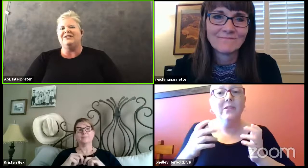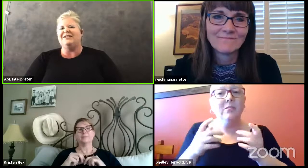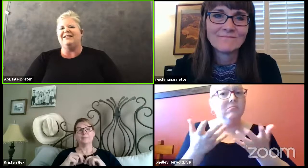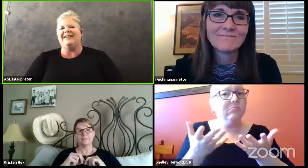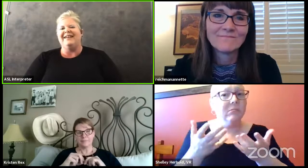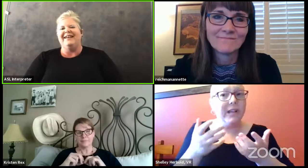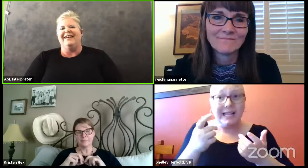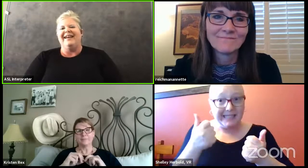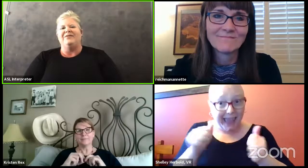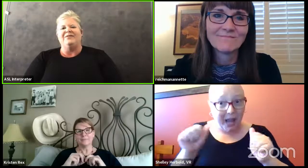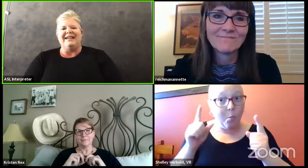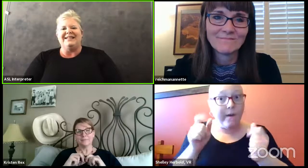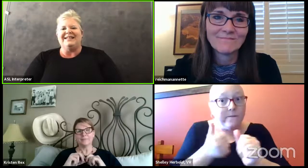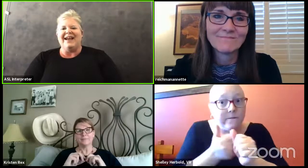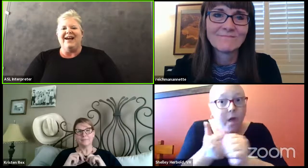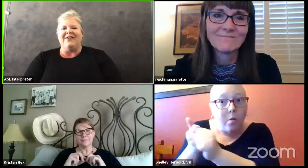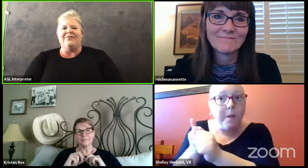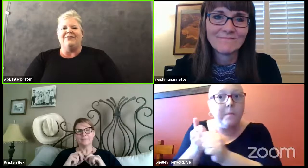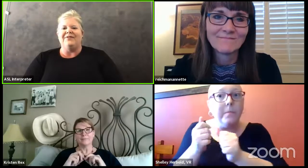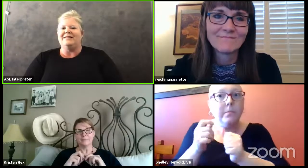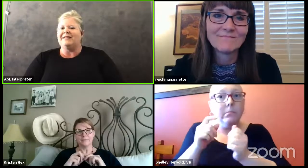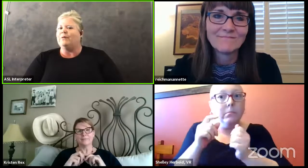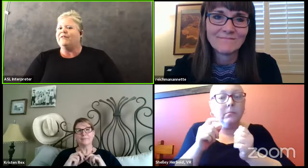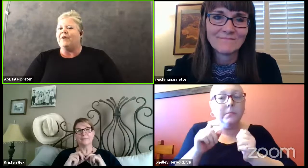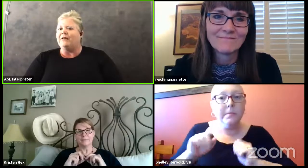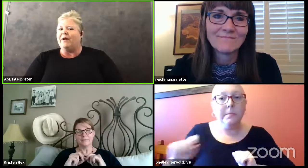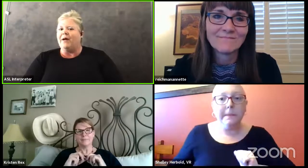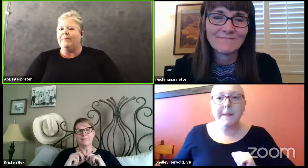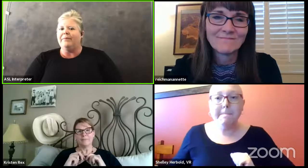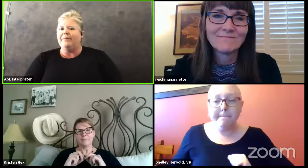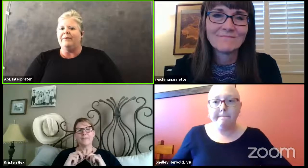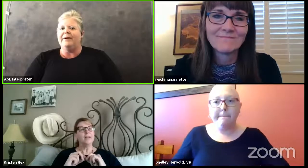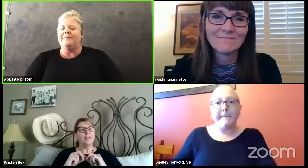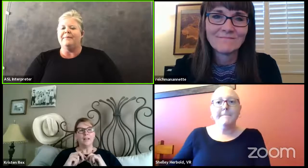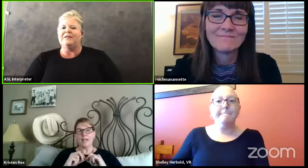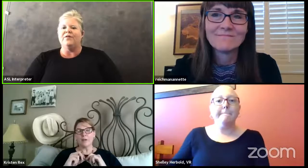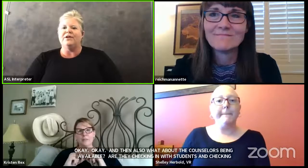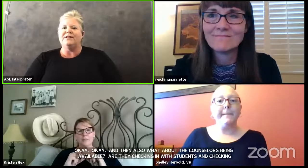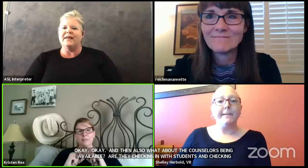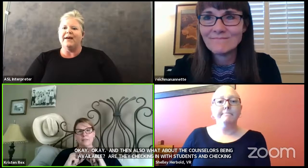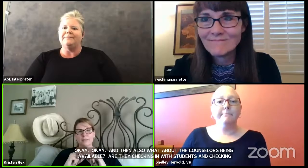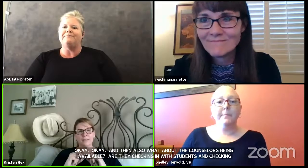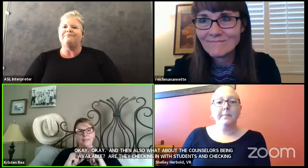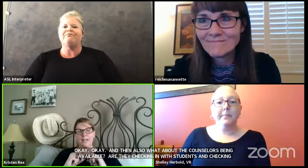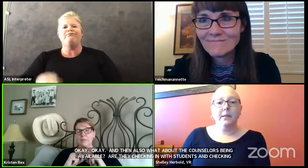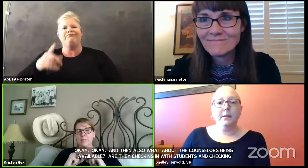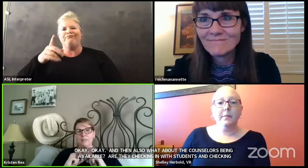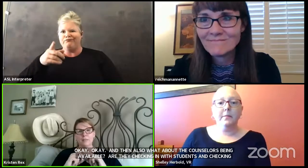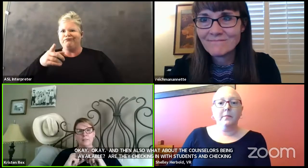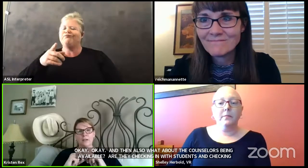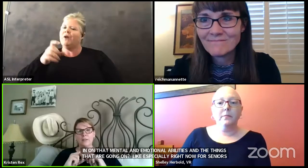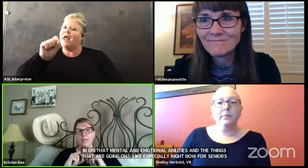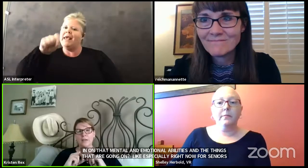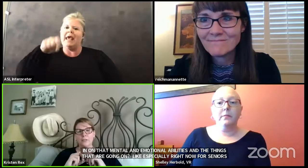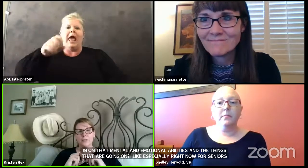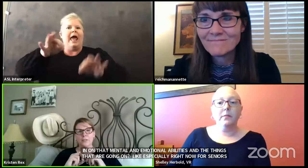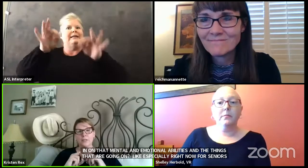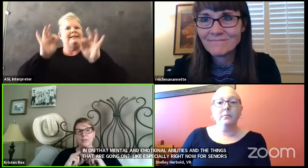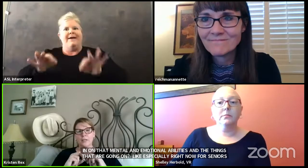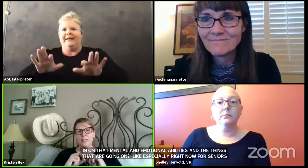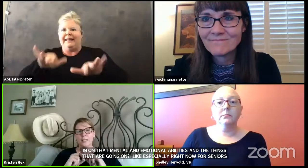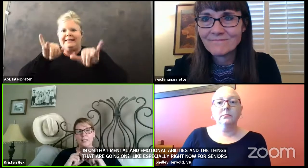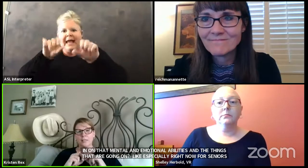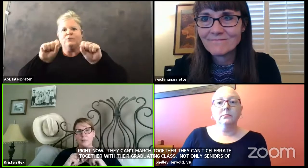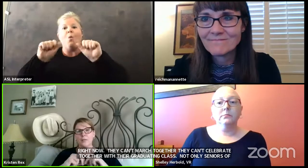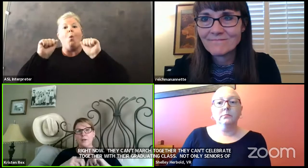teachers and related staff. Has anyone followed up? Absolutely. Absolutely. All the counselors